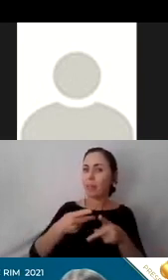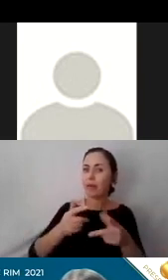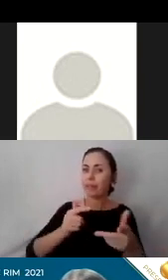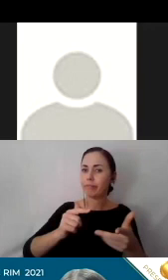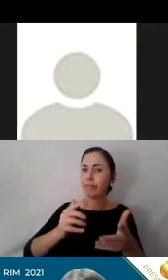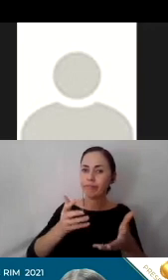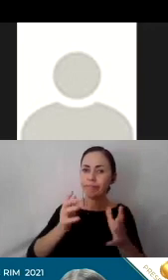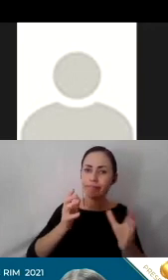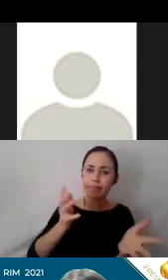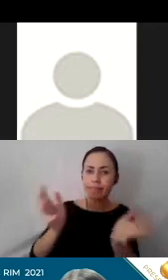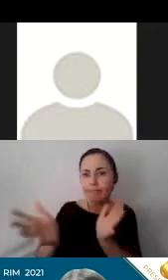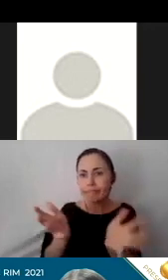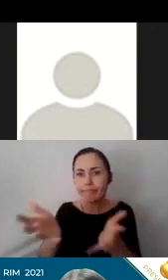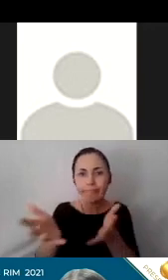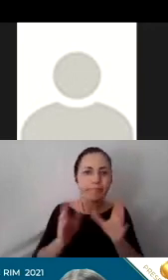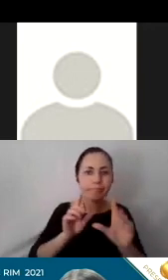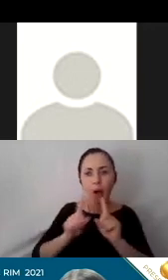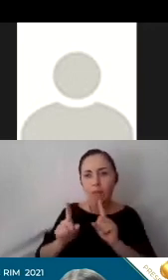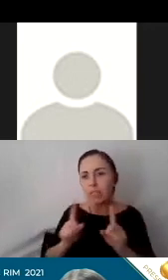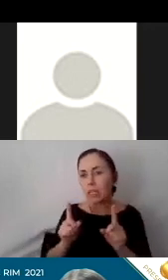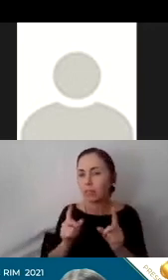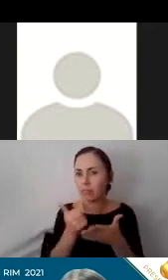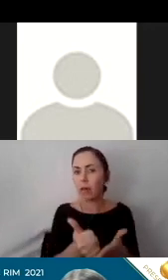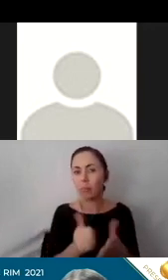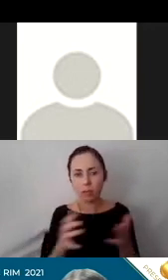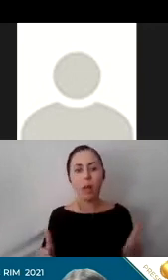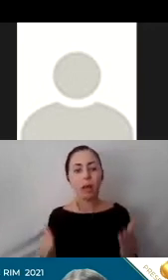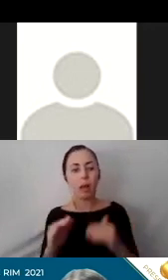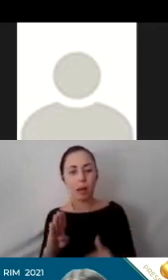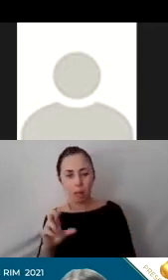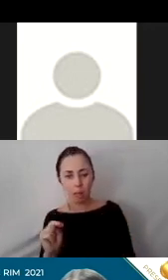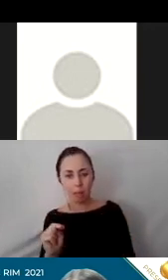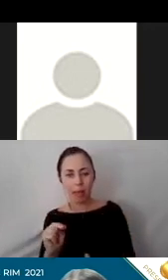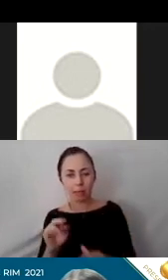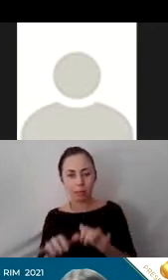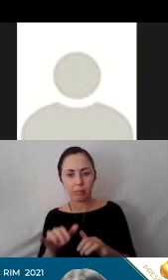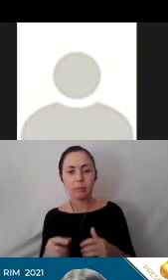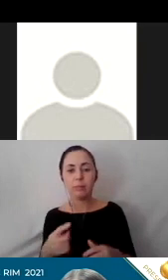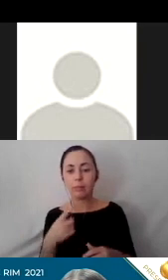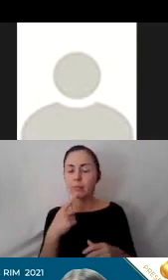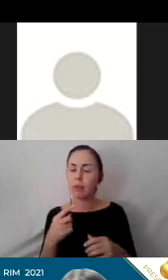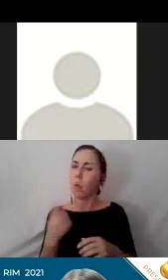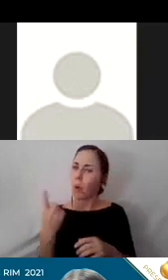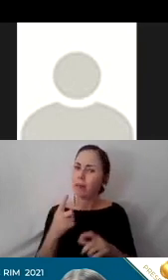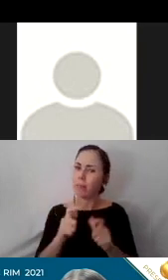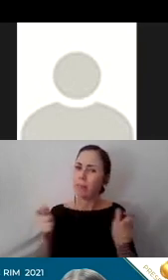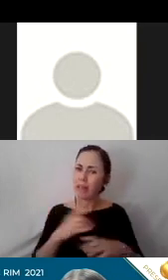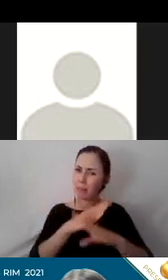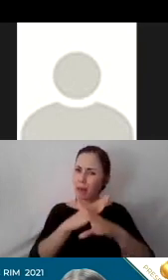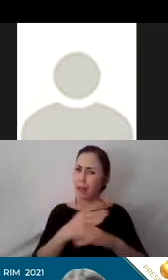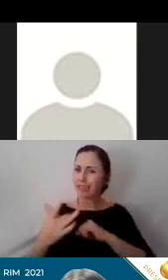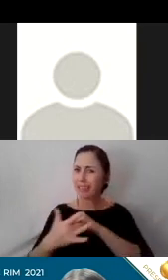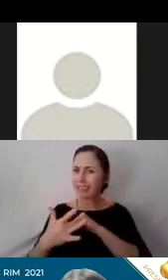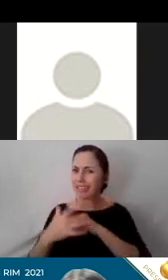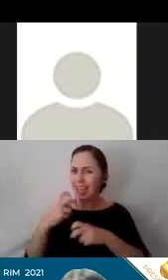going on. Ben puts major barrier for many families appears to be tech logistic issues